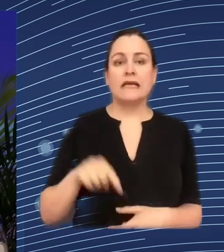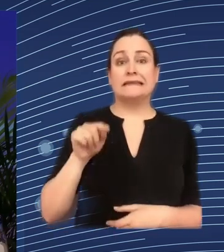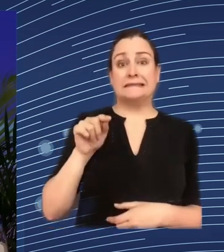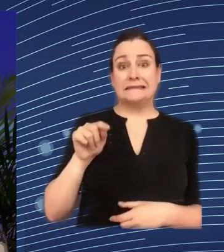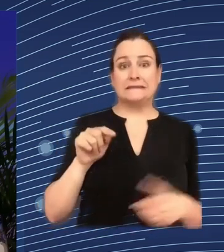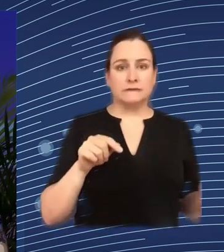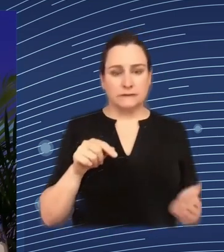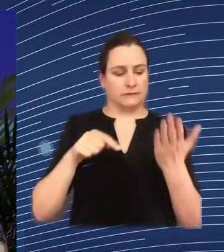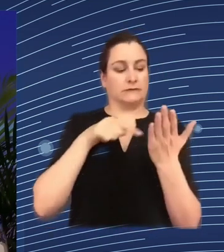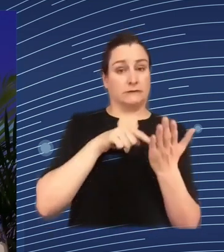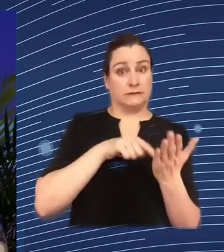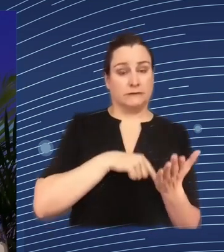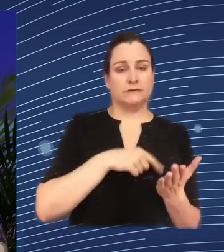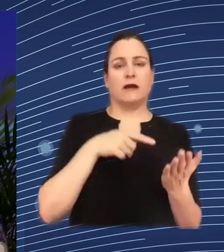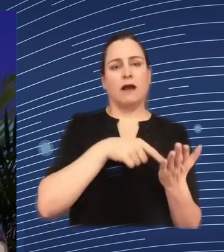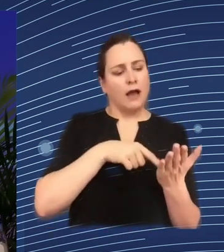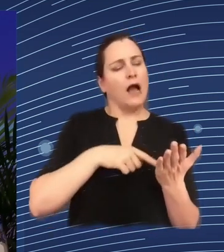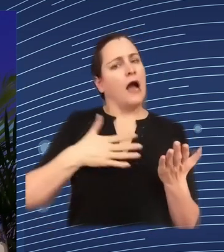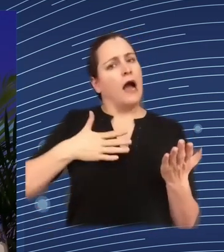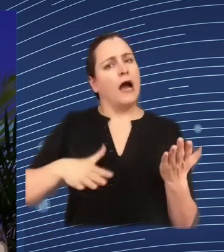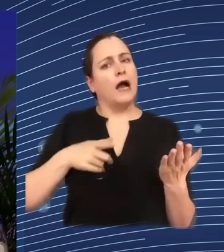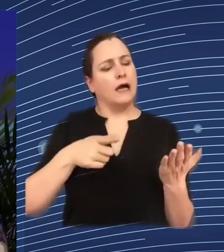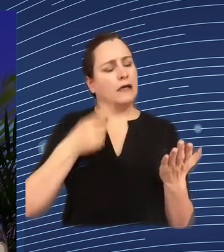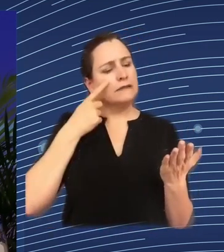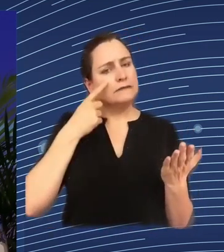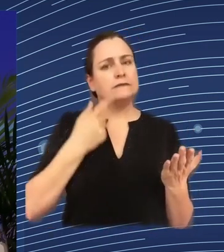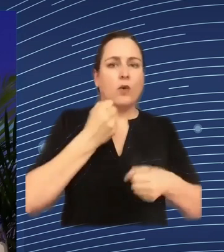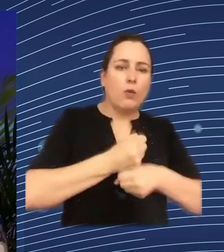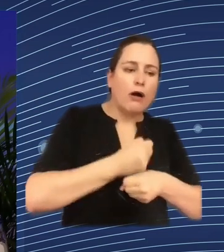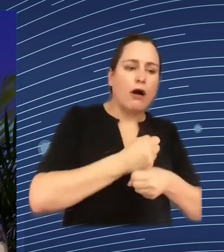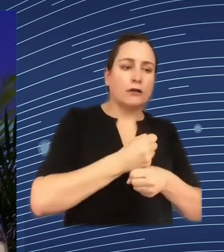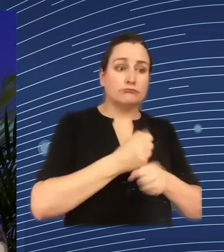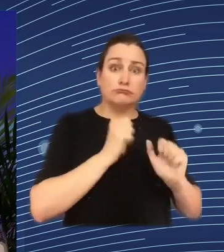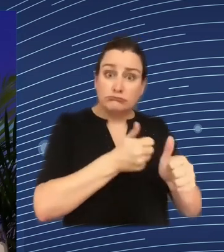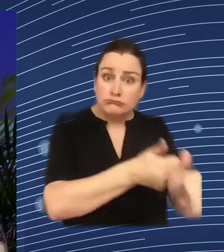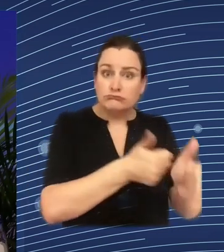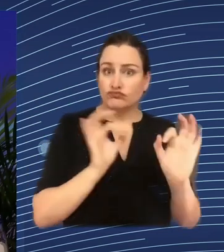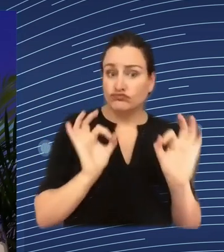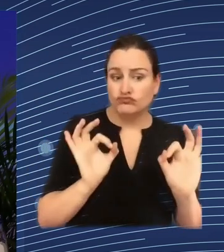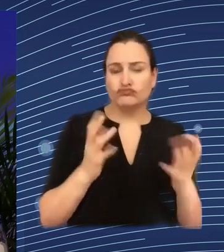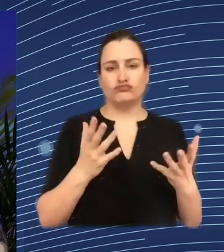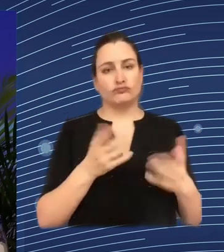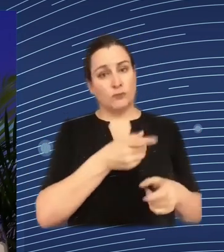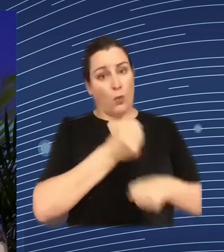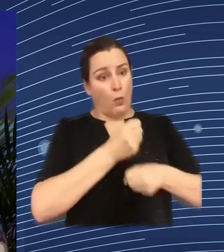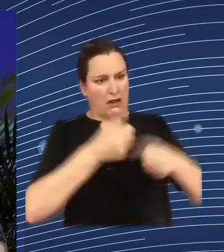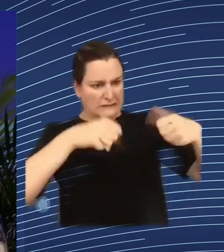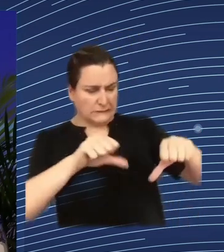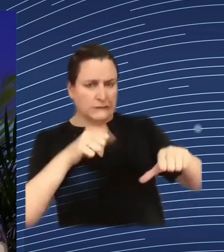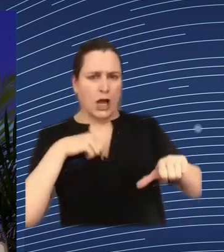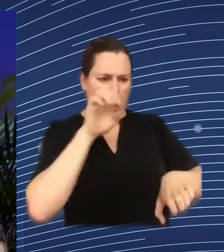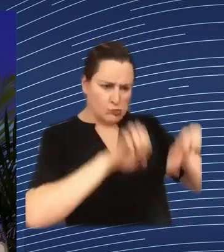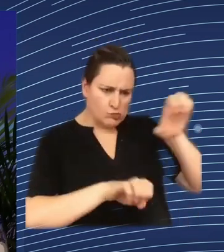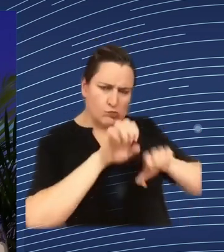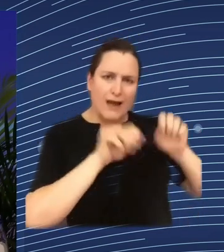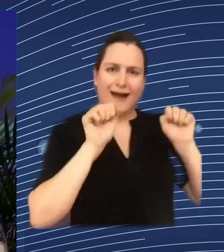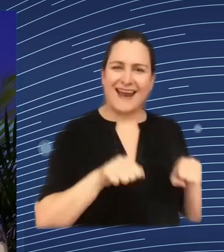productivity and also the workflows but they were also used for work performance can you give us a bit of context and tell us why you